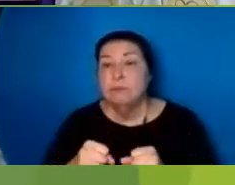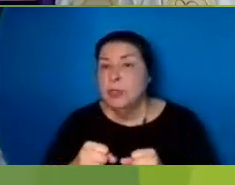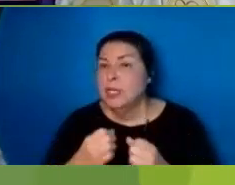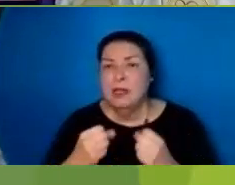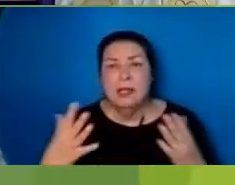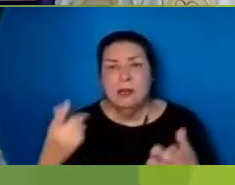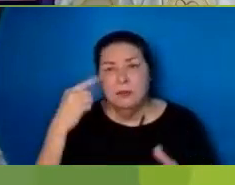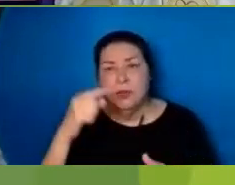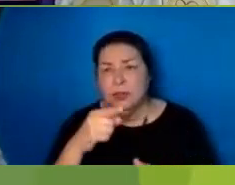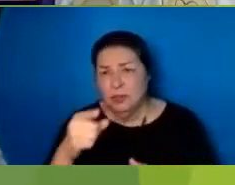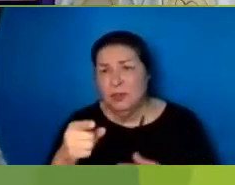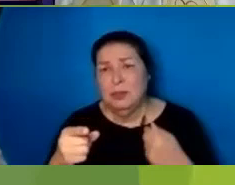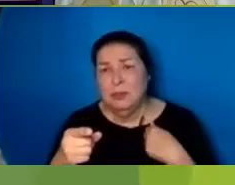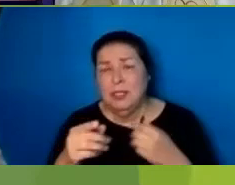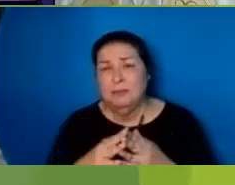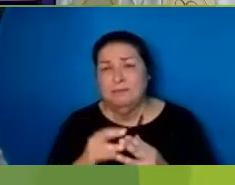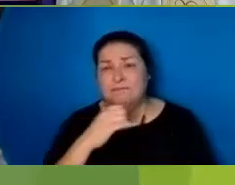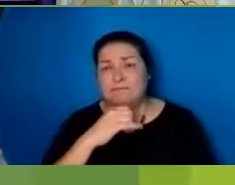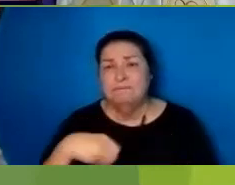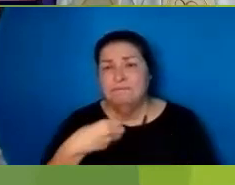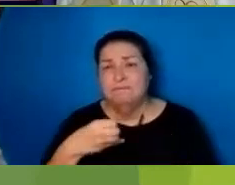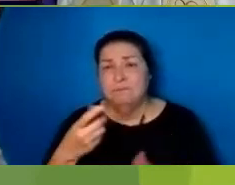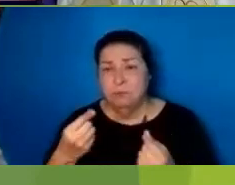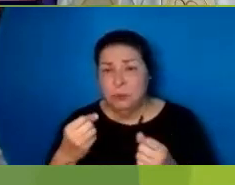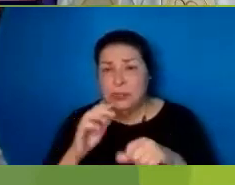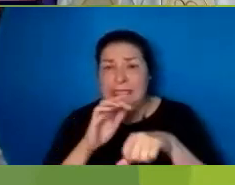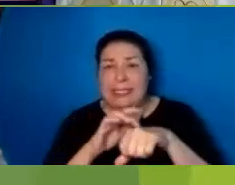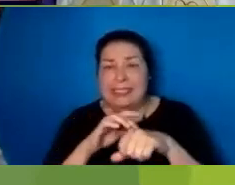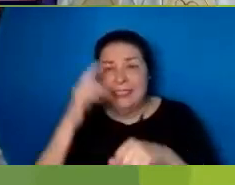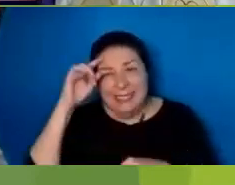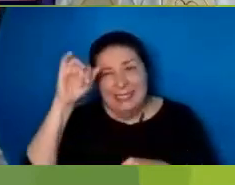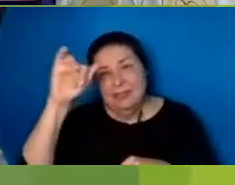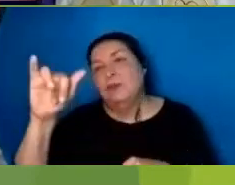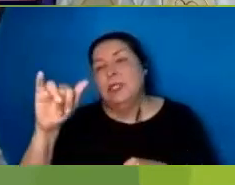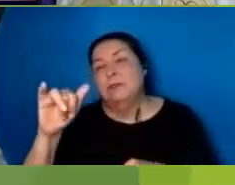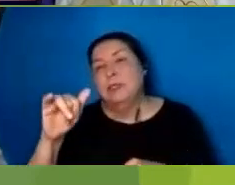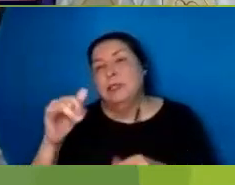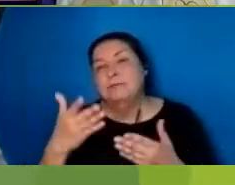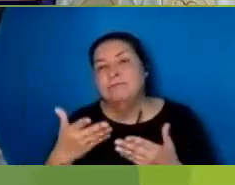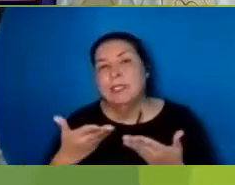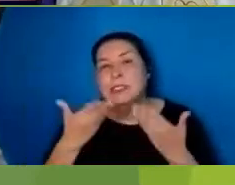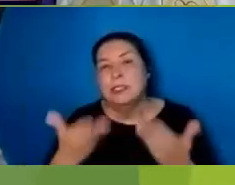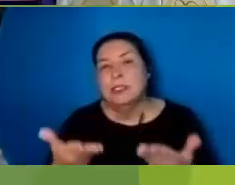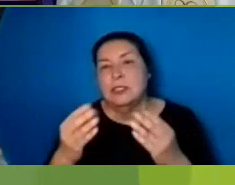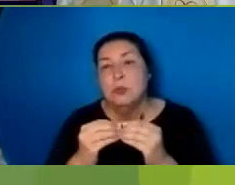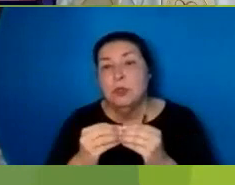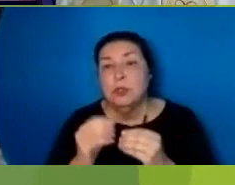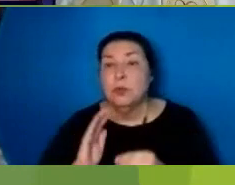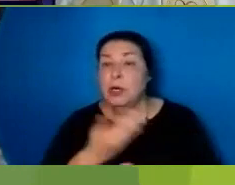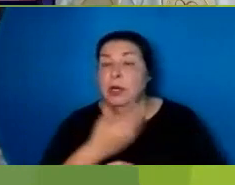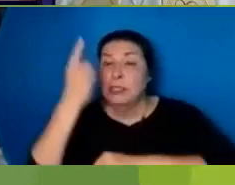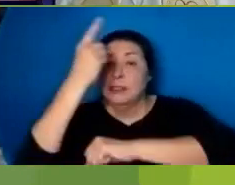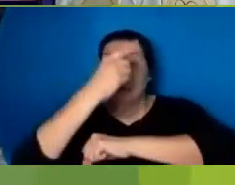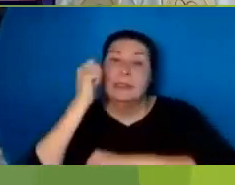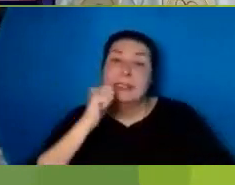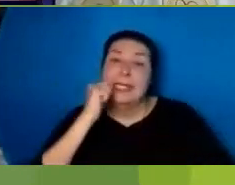Like we Joy touches the infinite And implies so much more Than our day To our daily lives